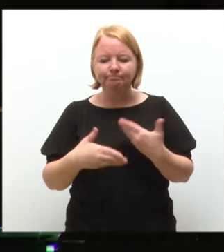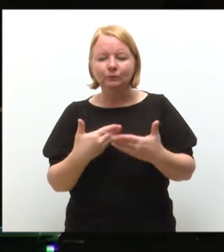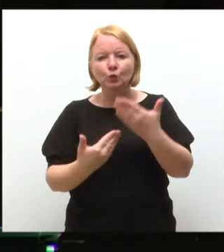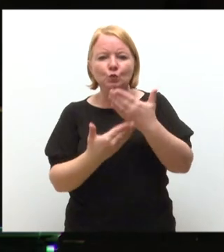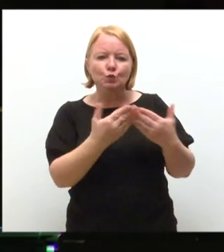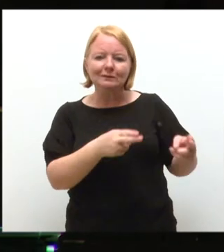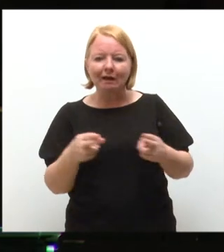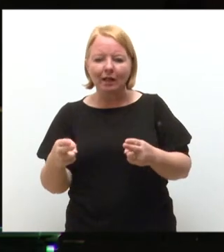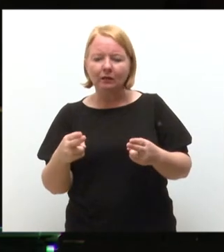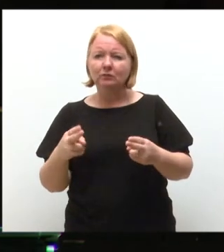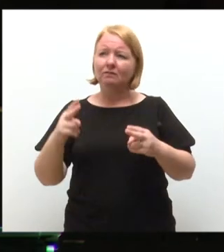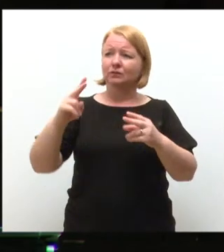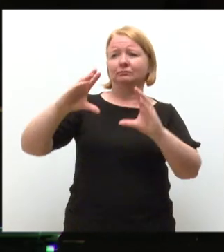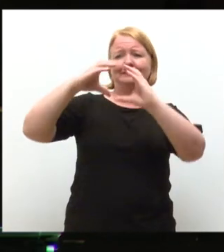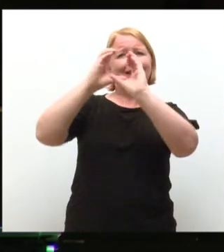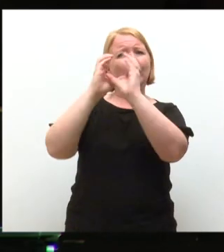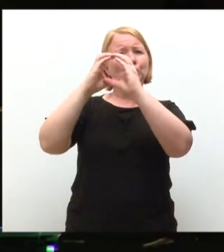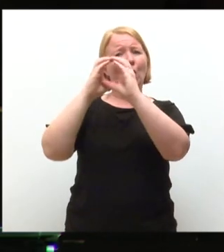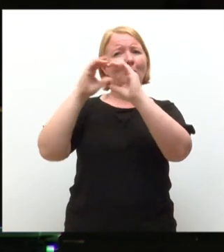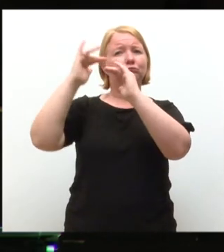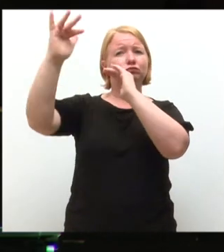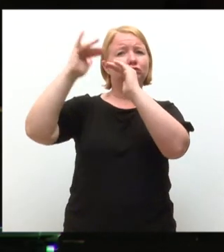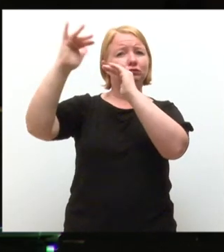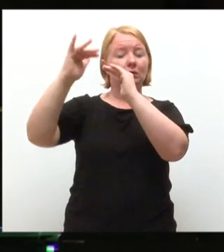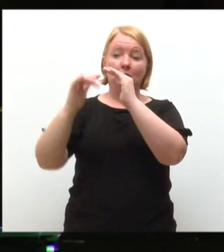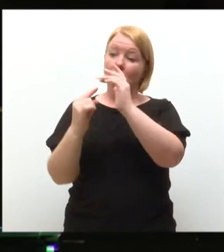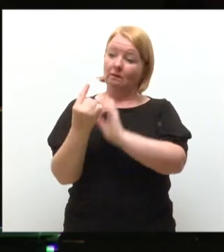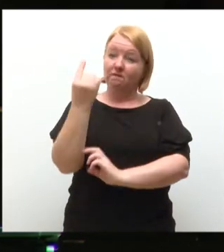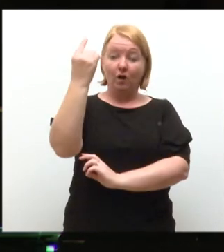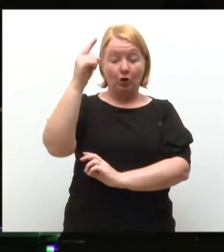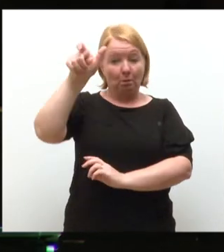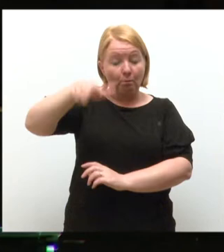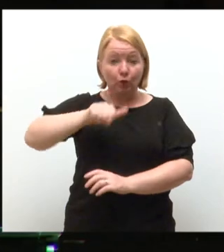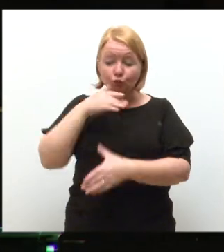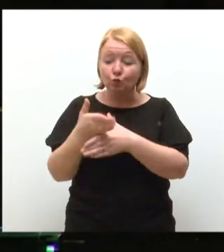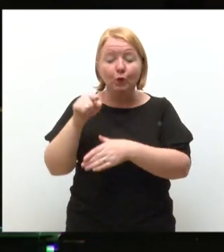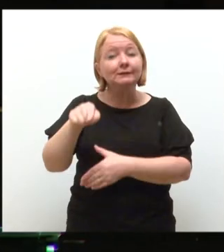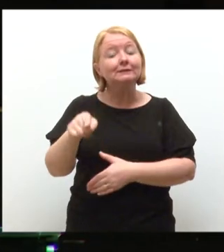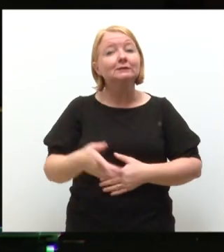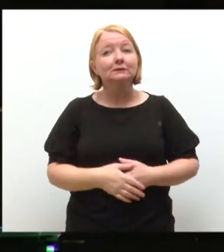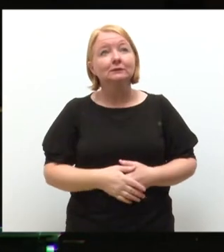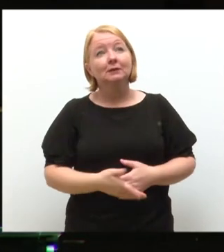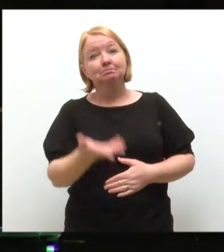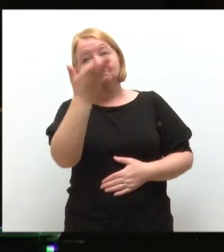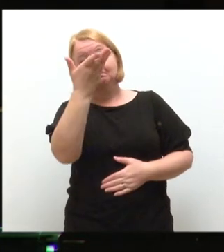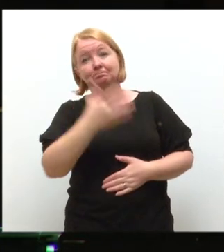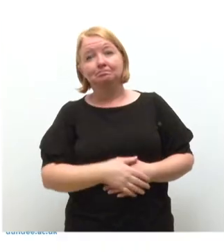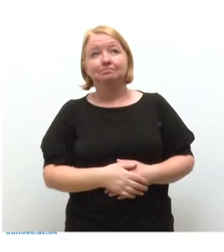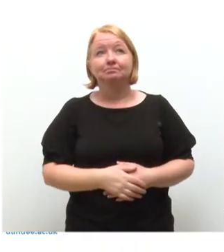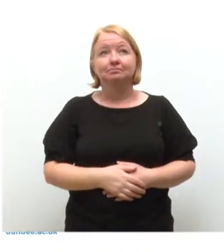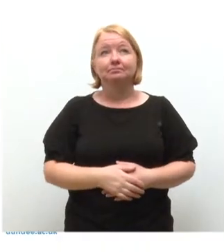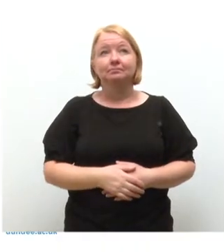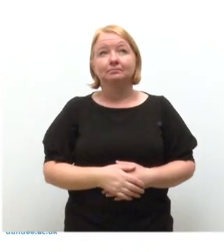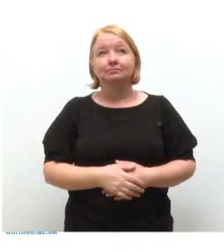four-acre radio telescope. And she was the first to operate it. Here she is, building the telescope.